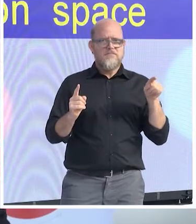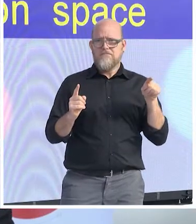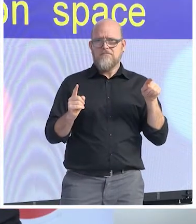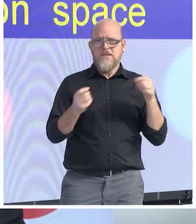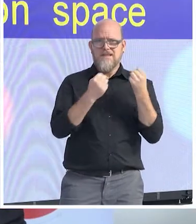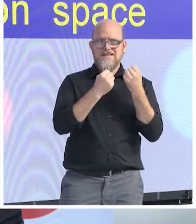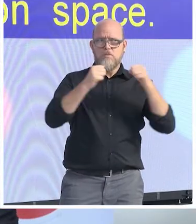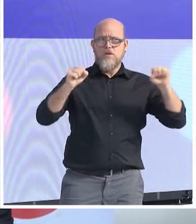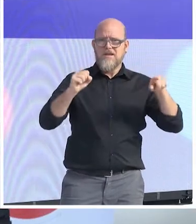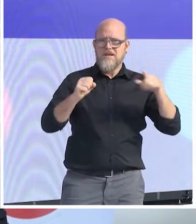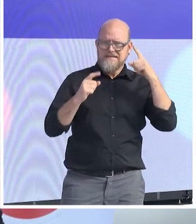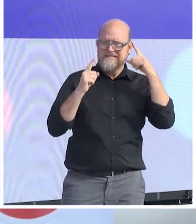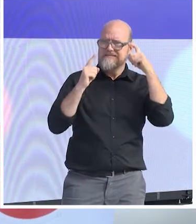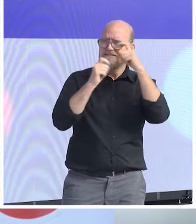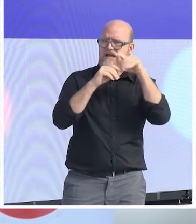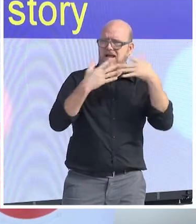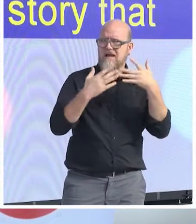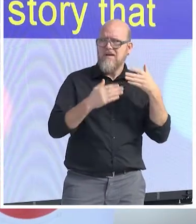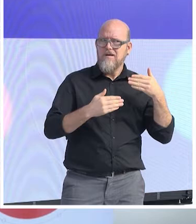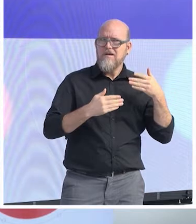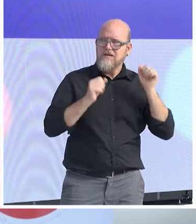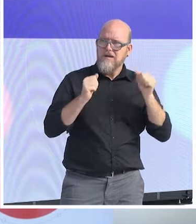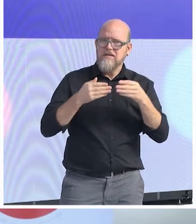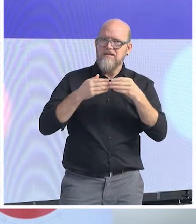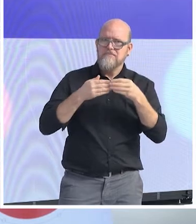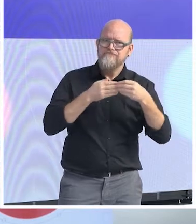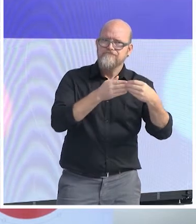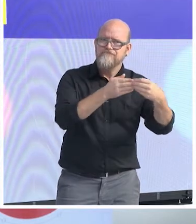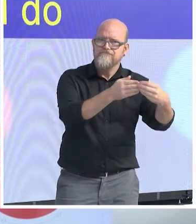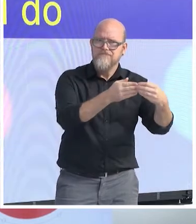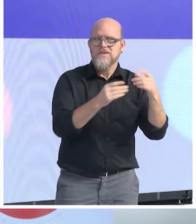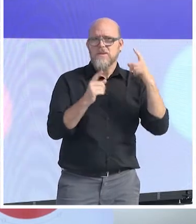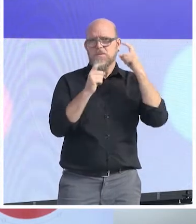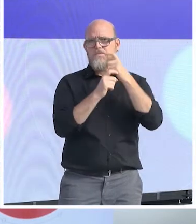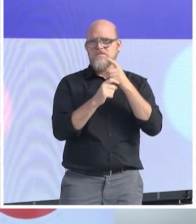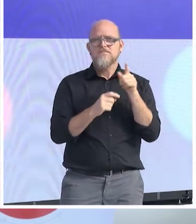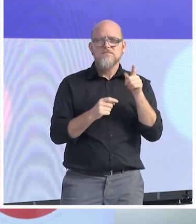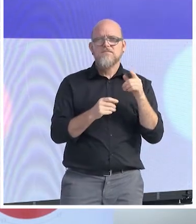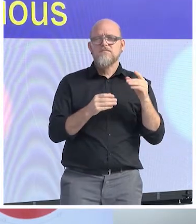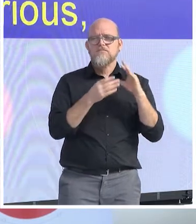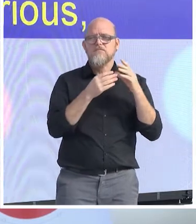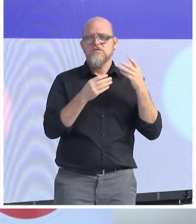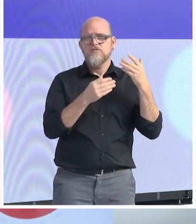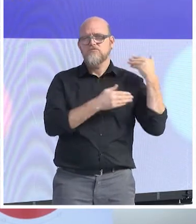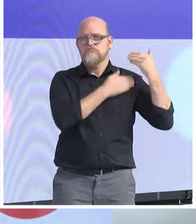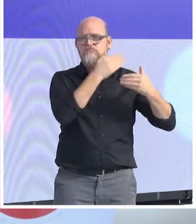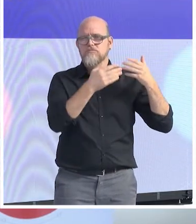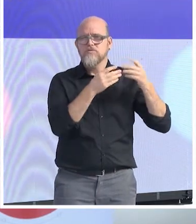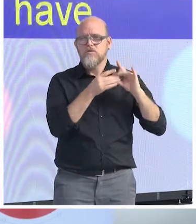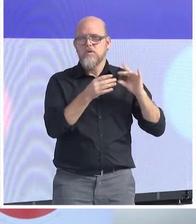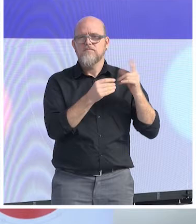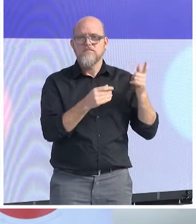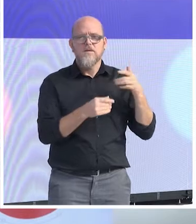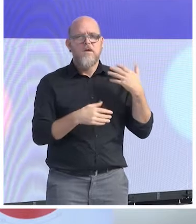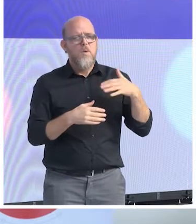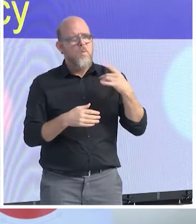to the story that for the first time, and I do find this extremely serious, it's not simply that you have the crisis of democracy, but